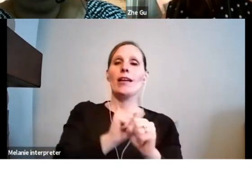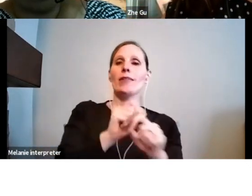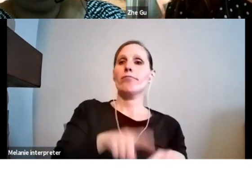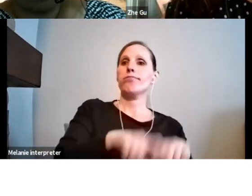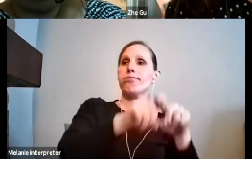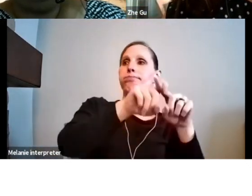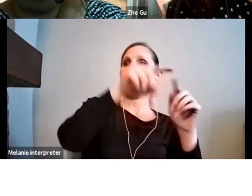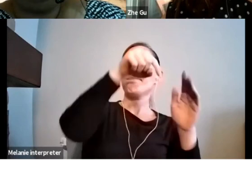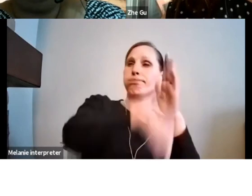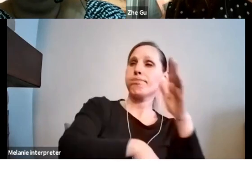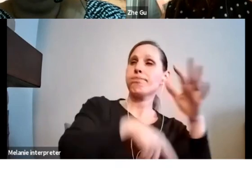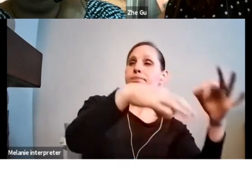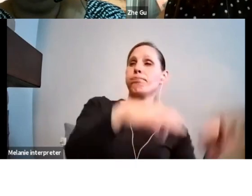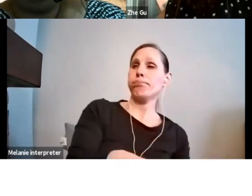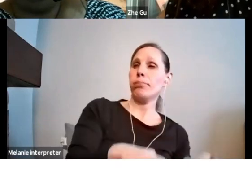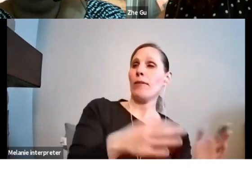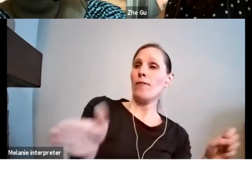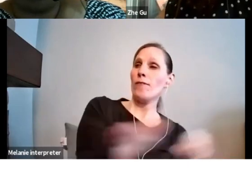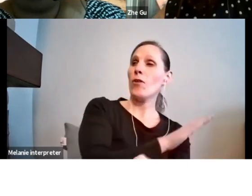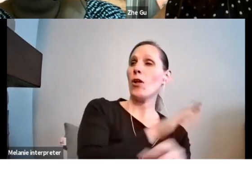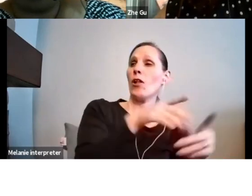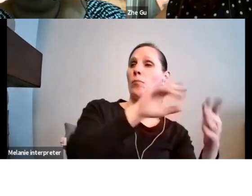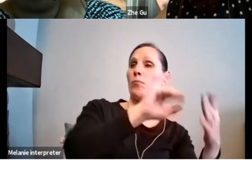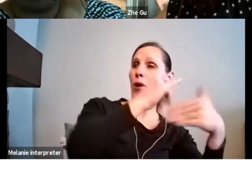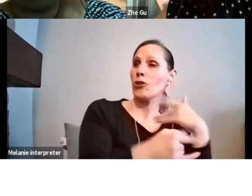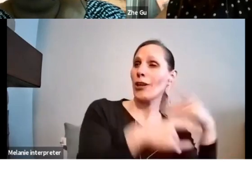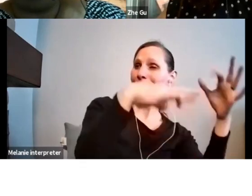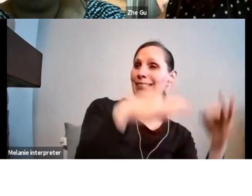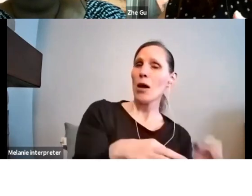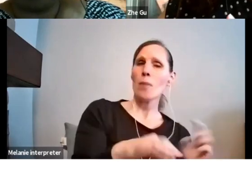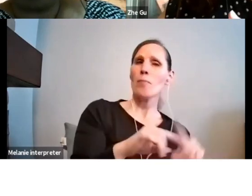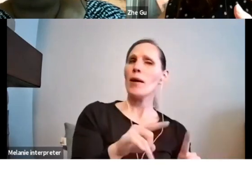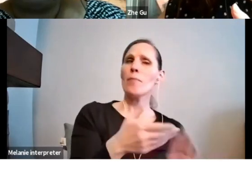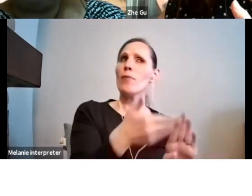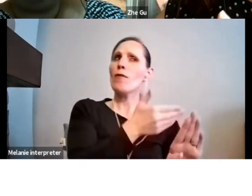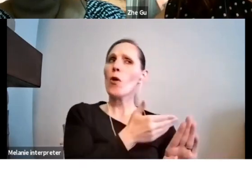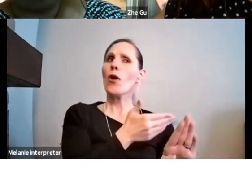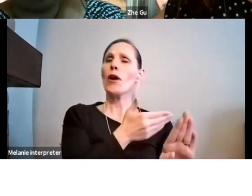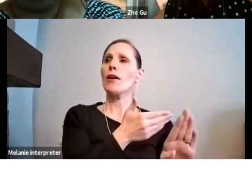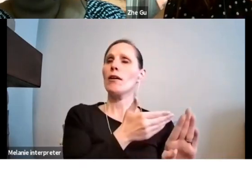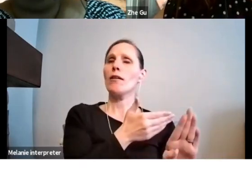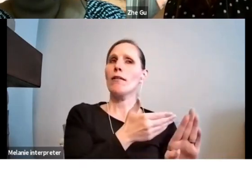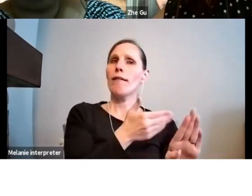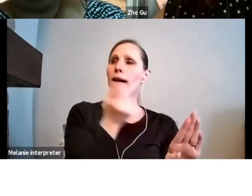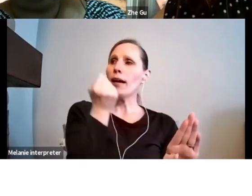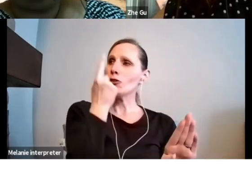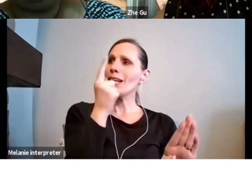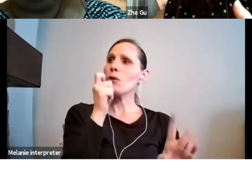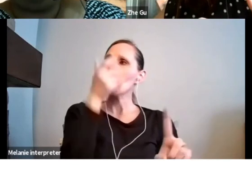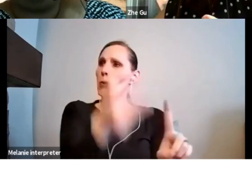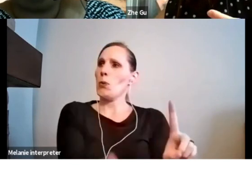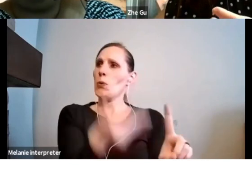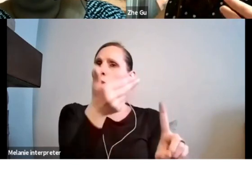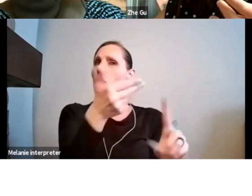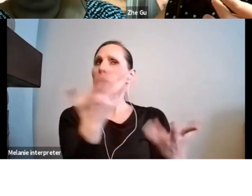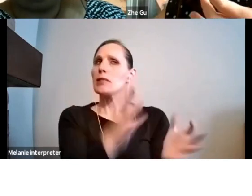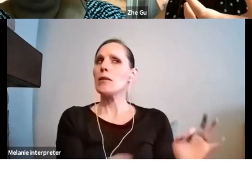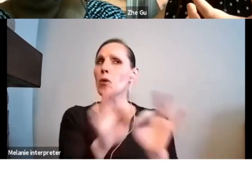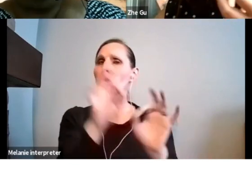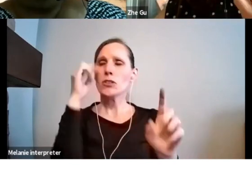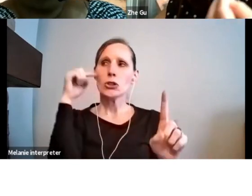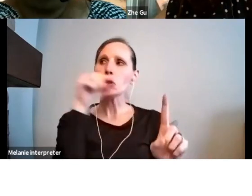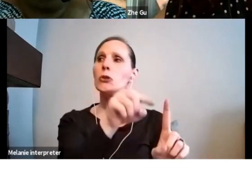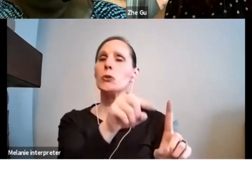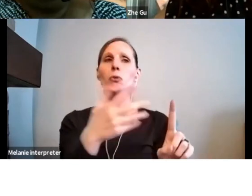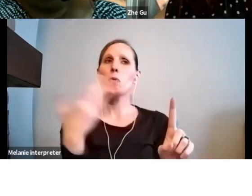or your artistic examples, for them to understand what's important to you when you're